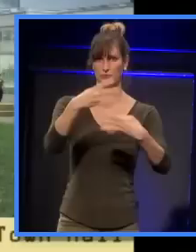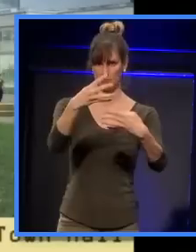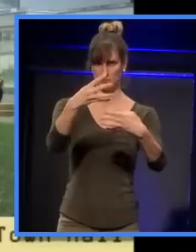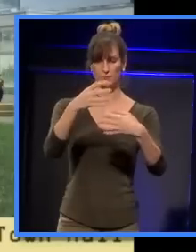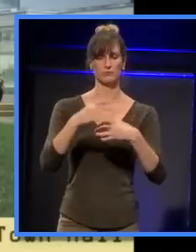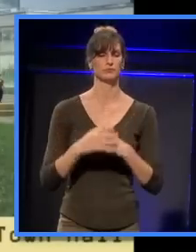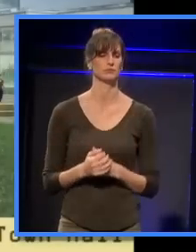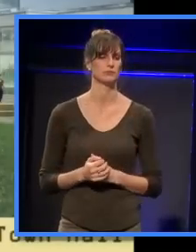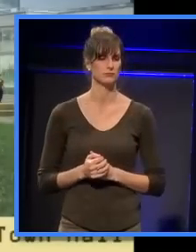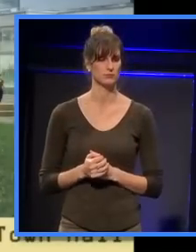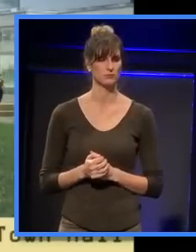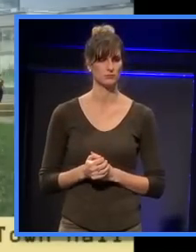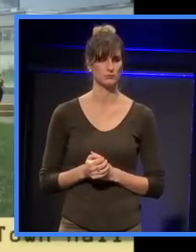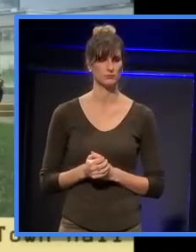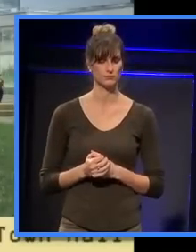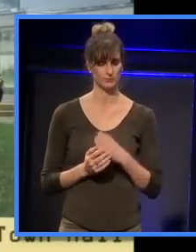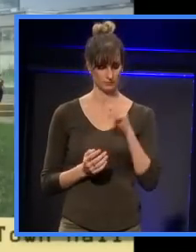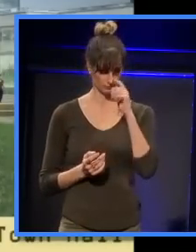in front of you.